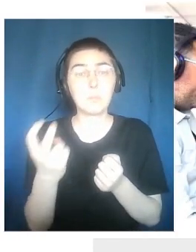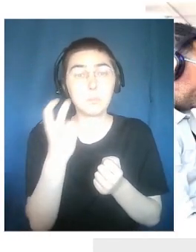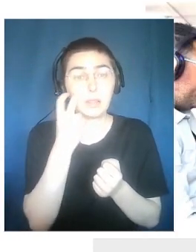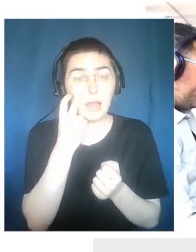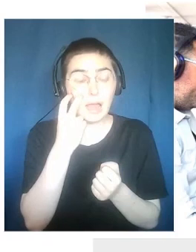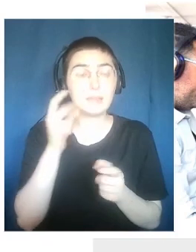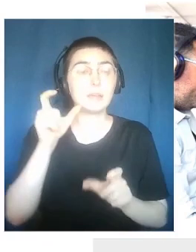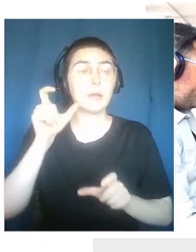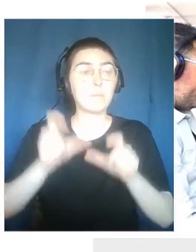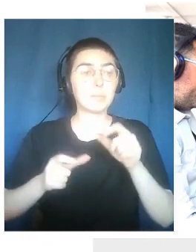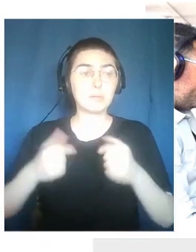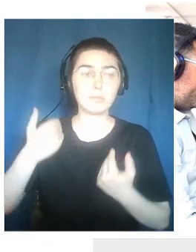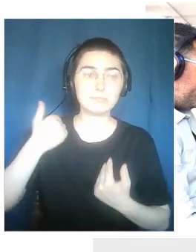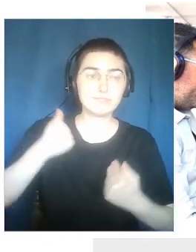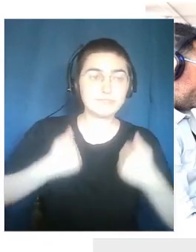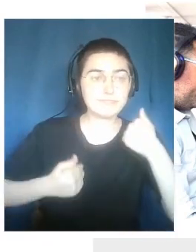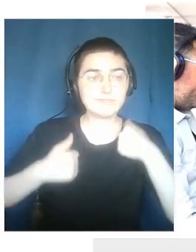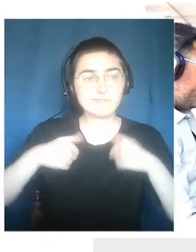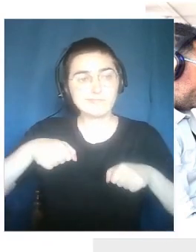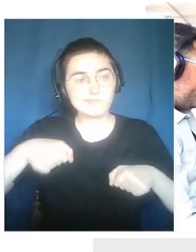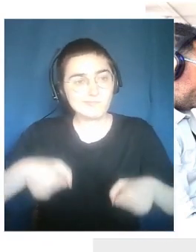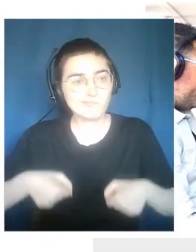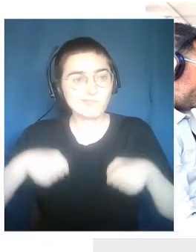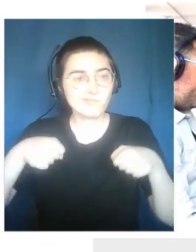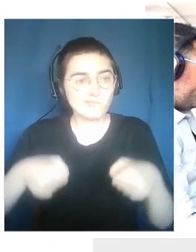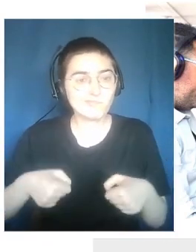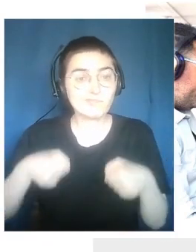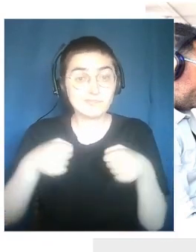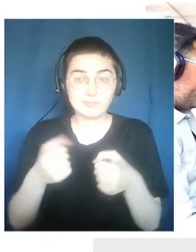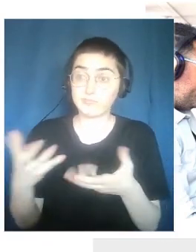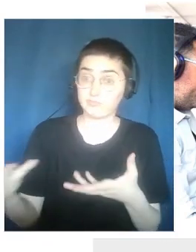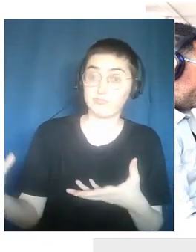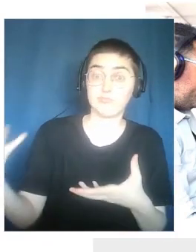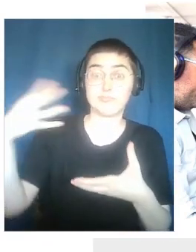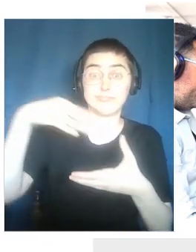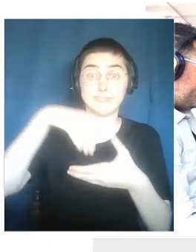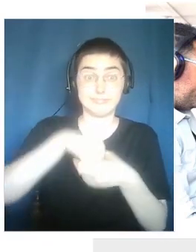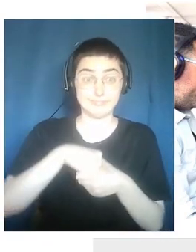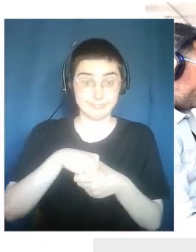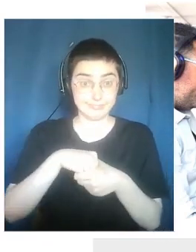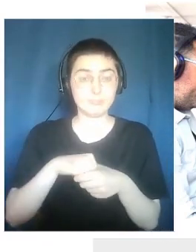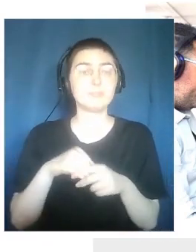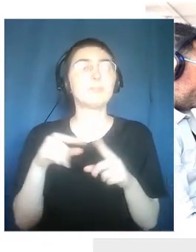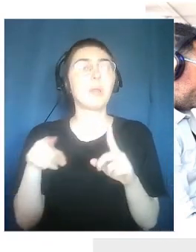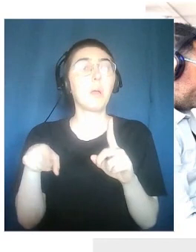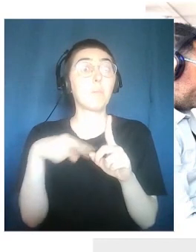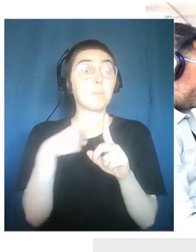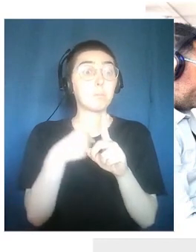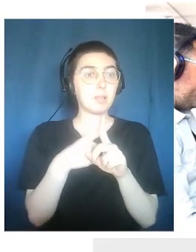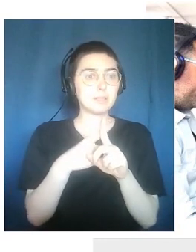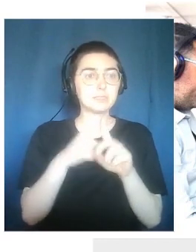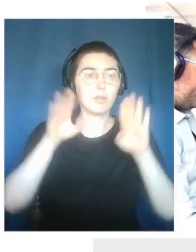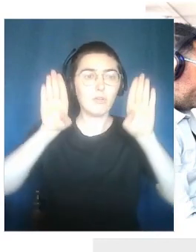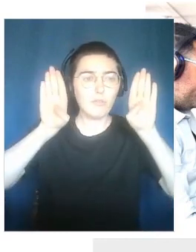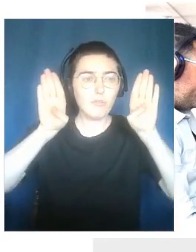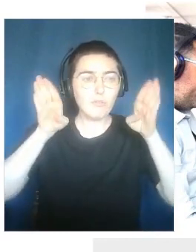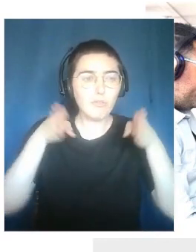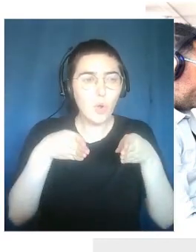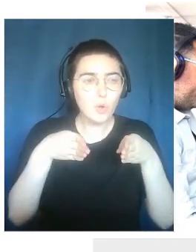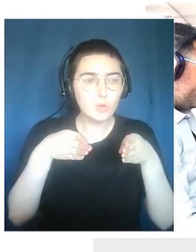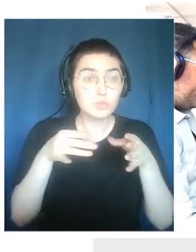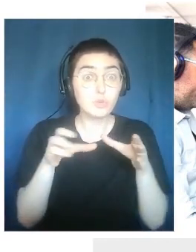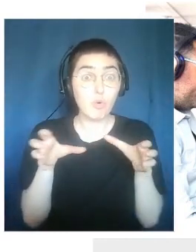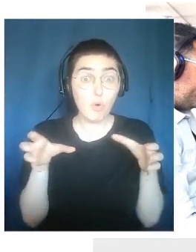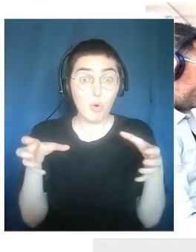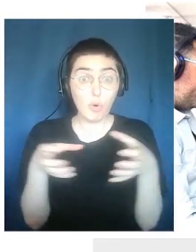the garden where we involved also people with disabilities. We created some focus groups and